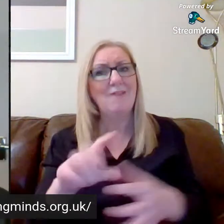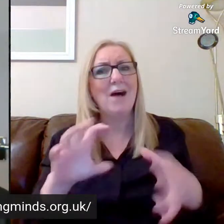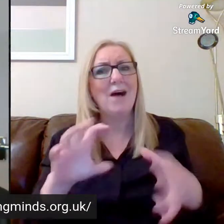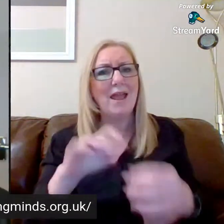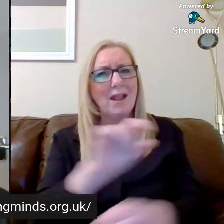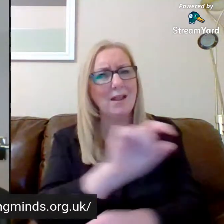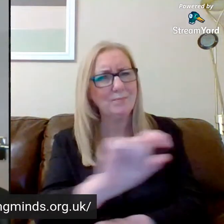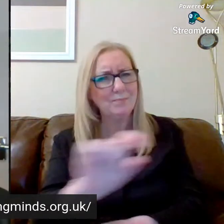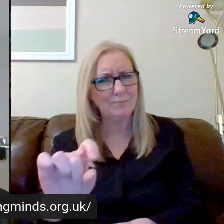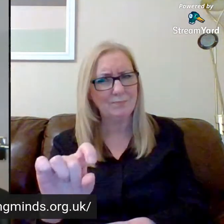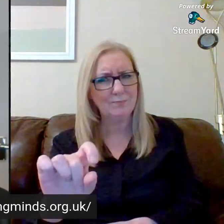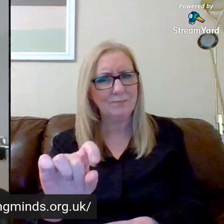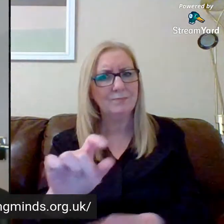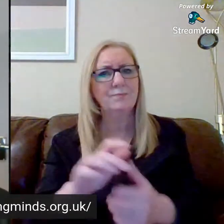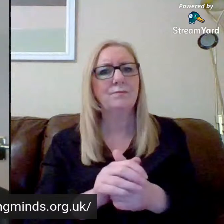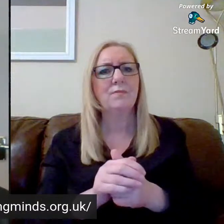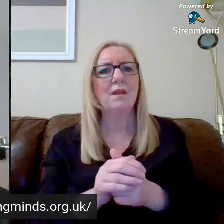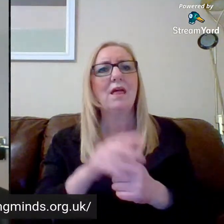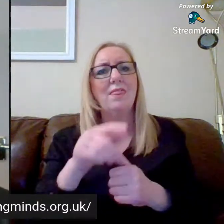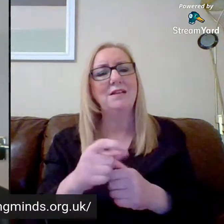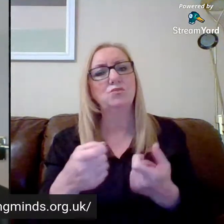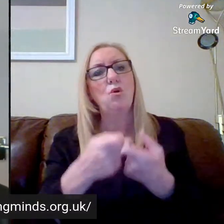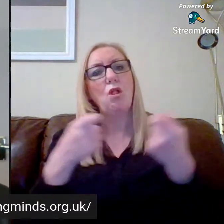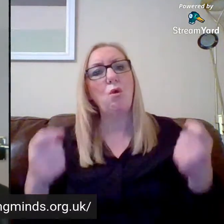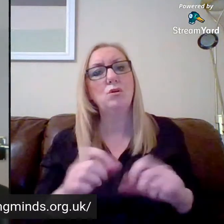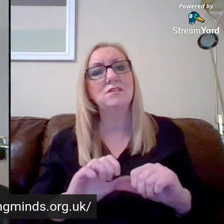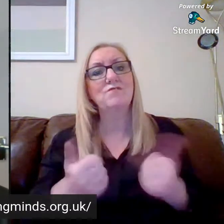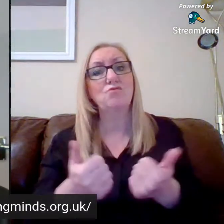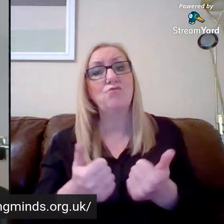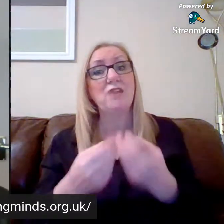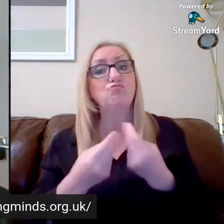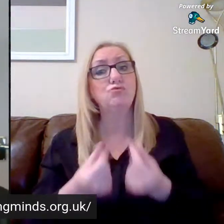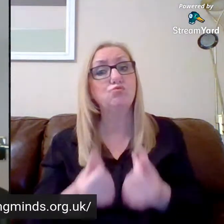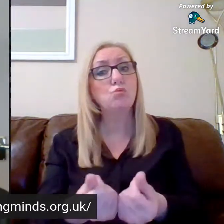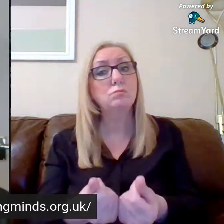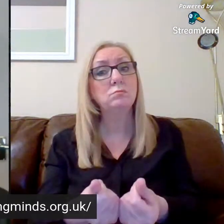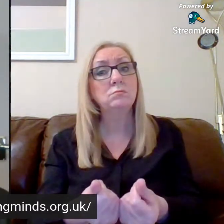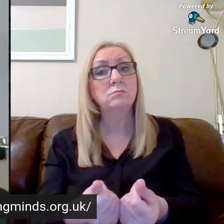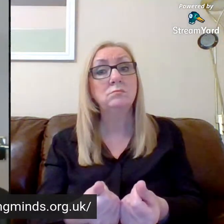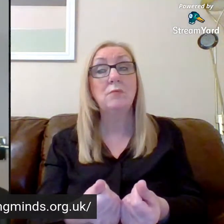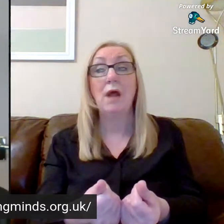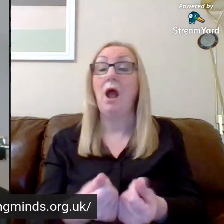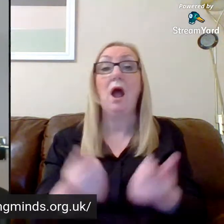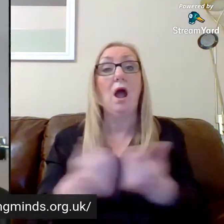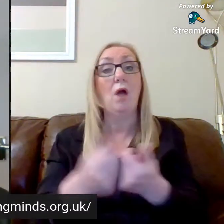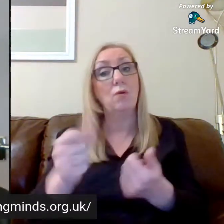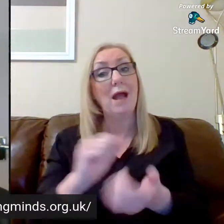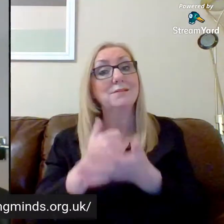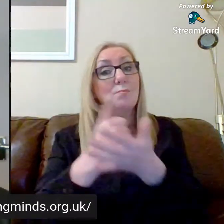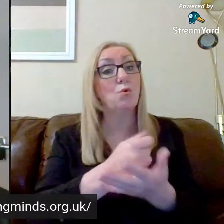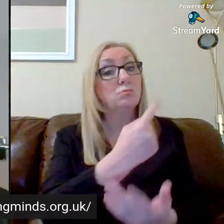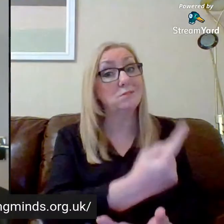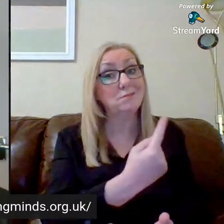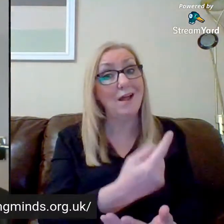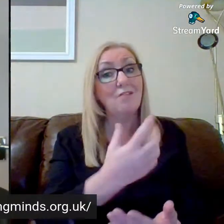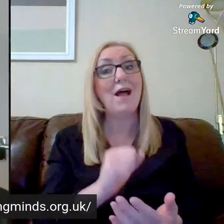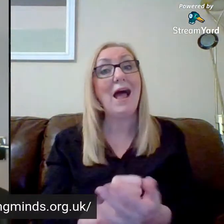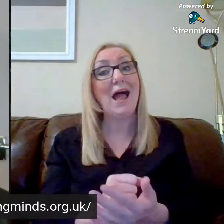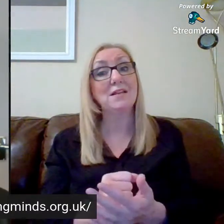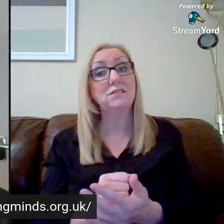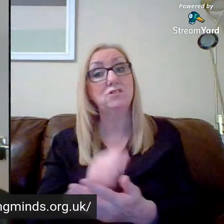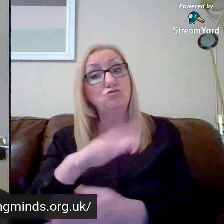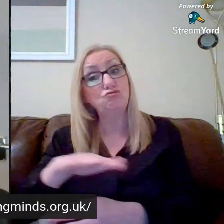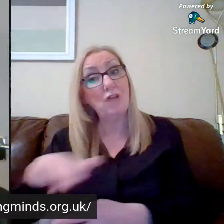.uk. And it's got lots and lots of great resources in terms of how you can support you and your child, especially